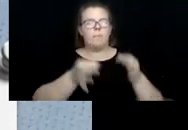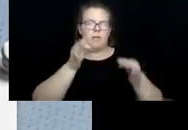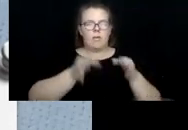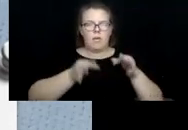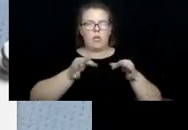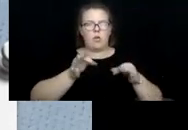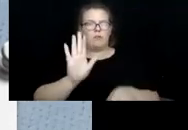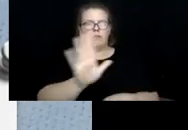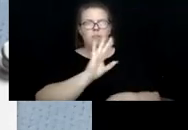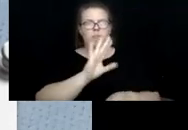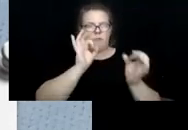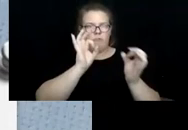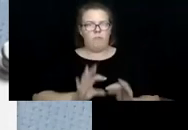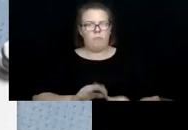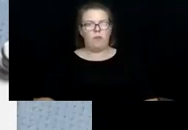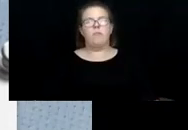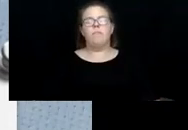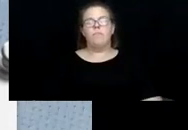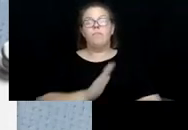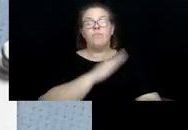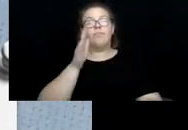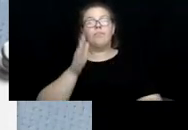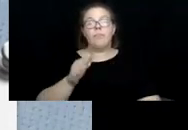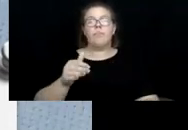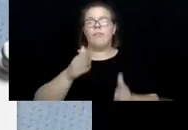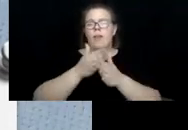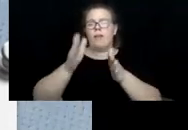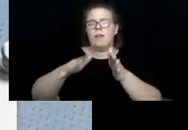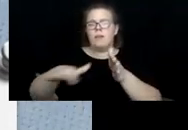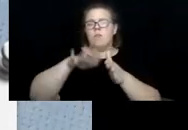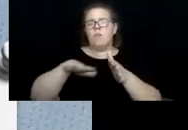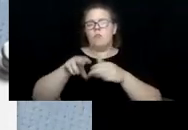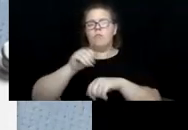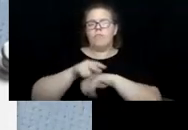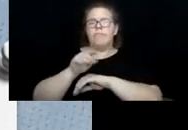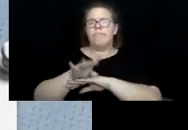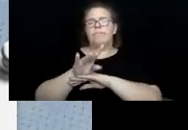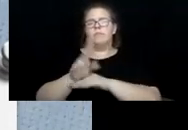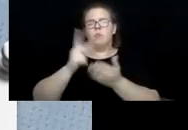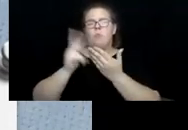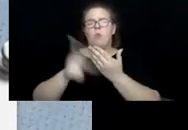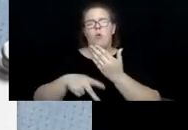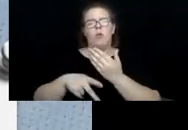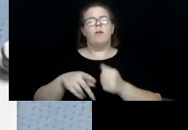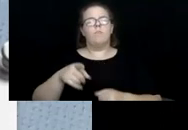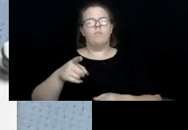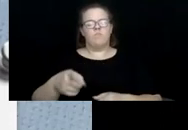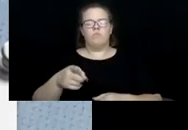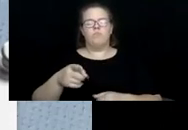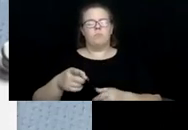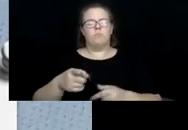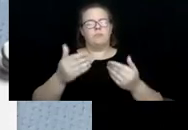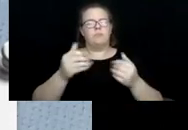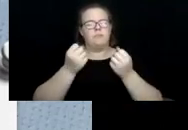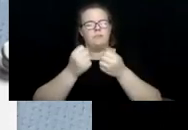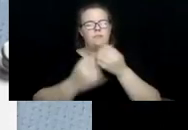neighborhood advisor program is an information and assistance program. We subcontract that with several community-based organizations,